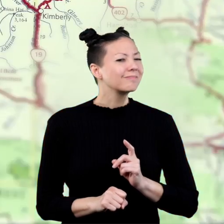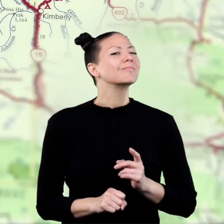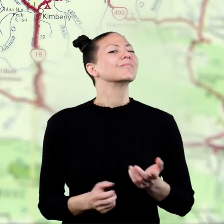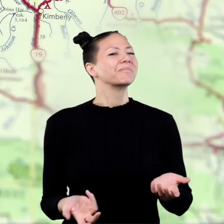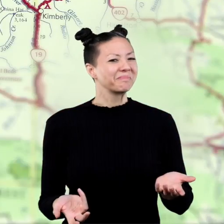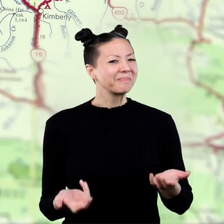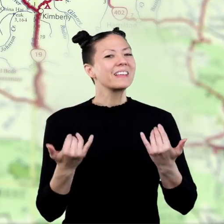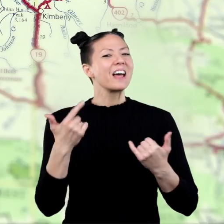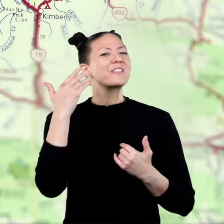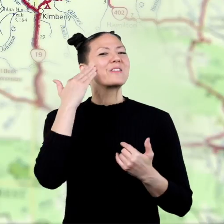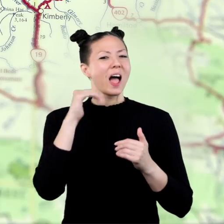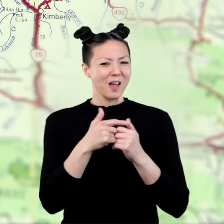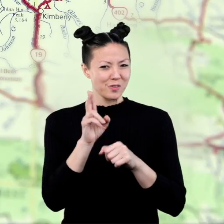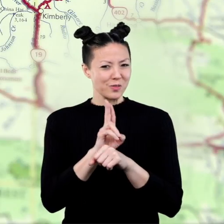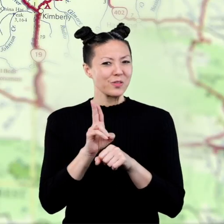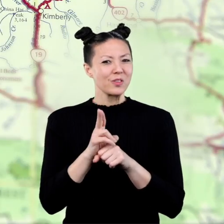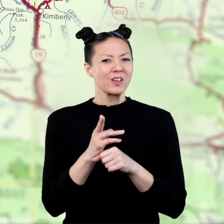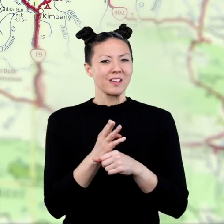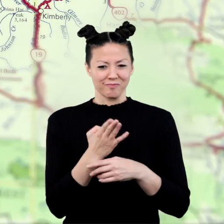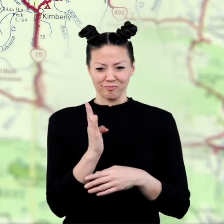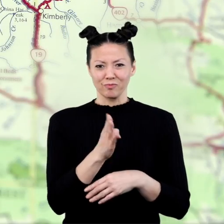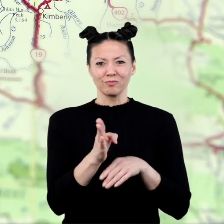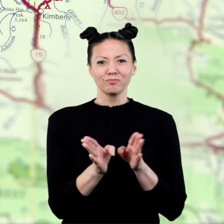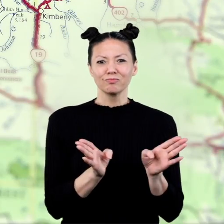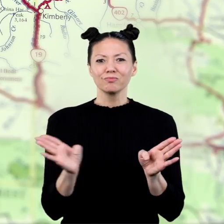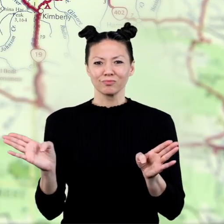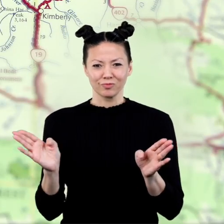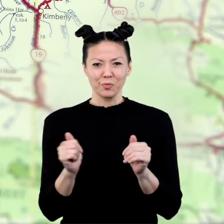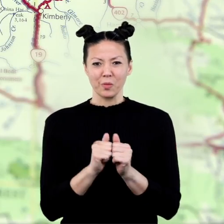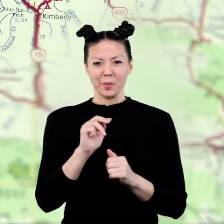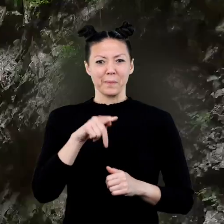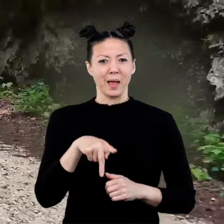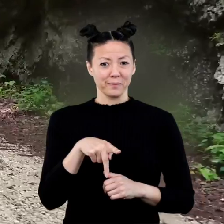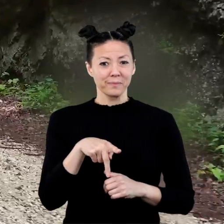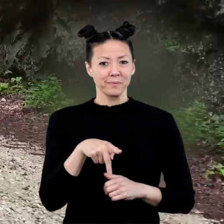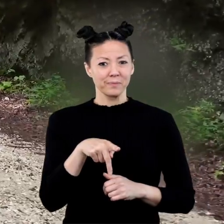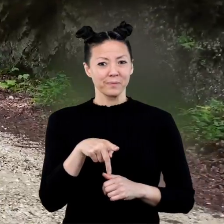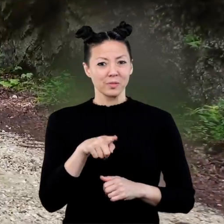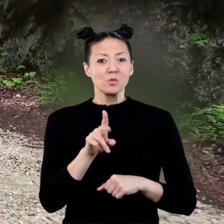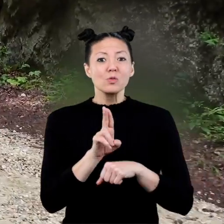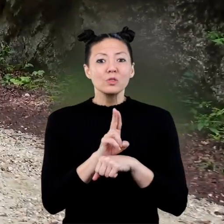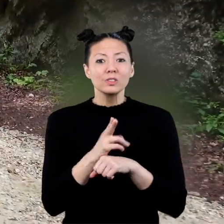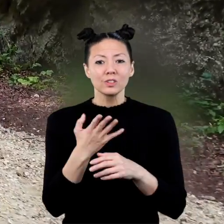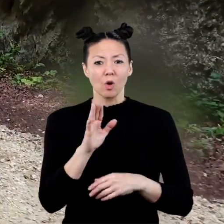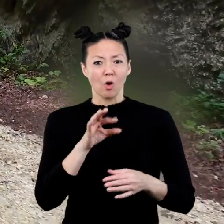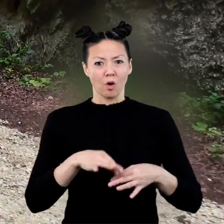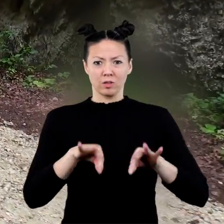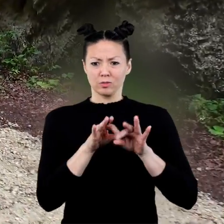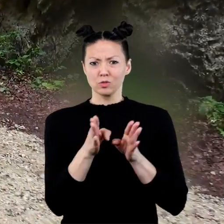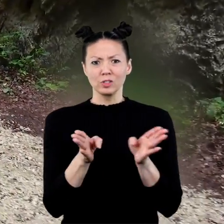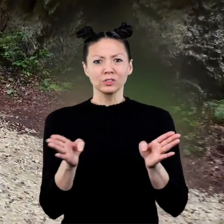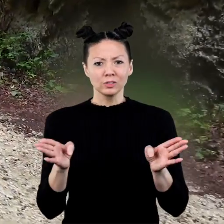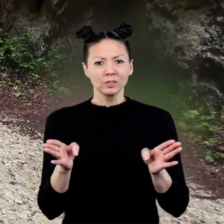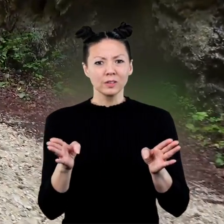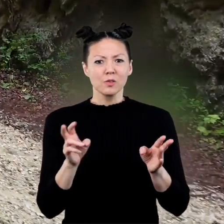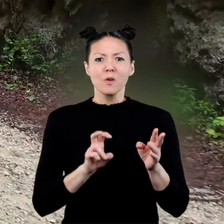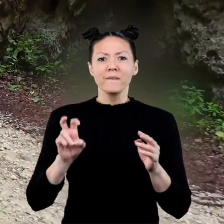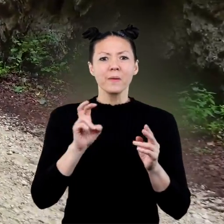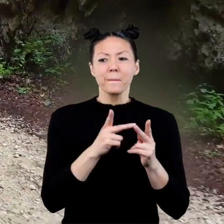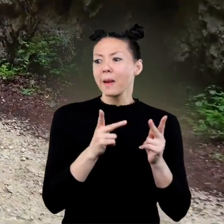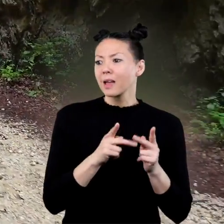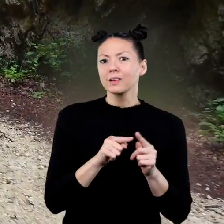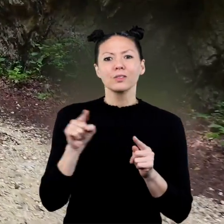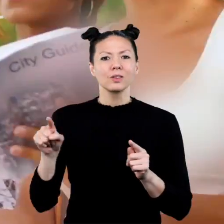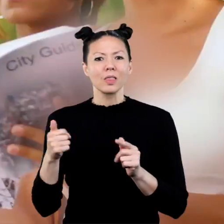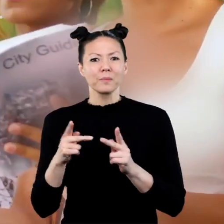Now you know how to use the four cardinal directions with the map, you can use the cardinal directions when traveling from place to